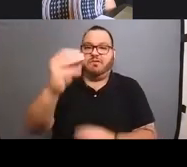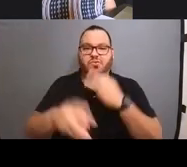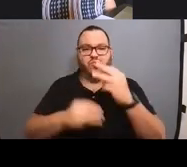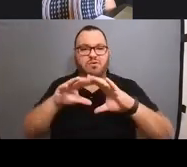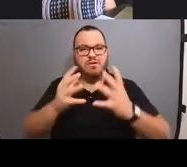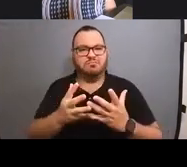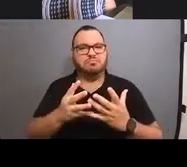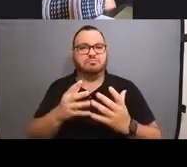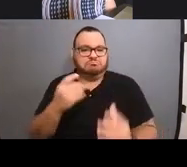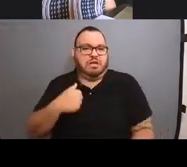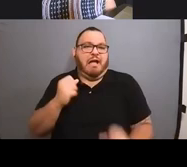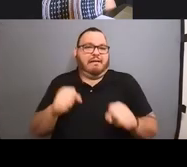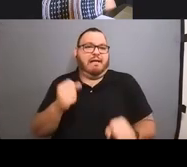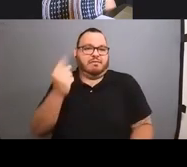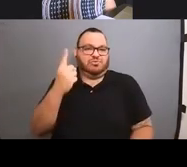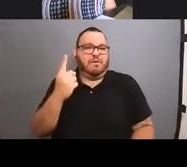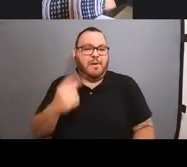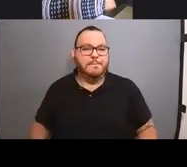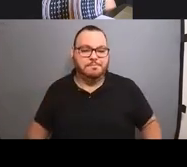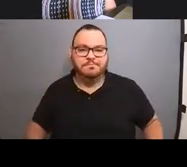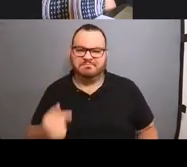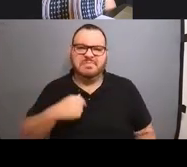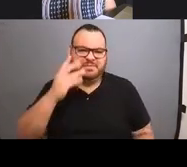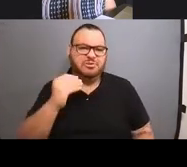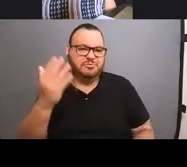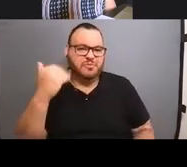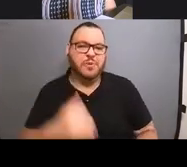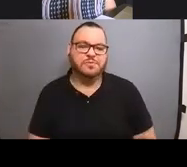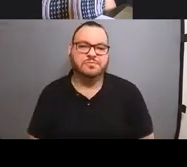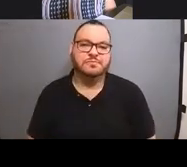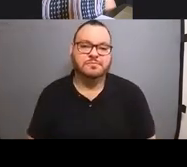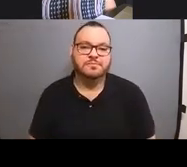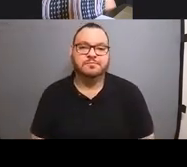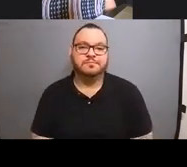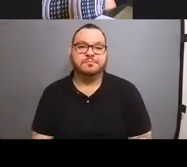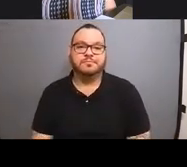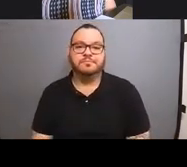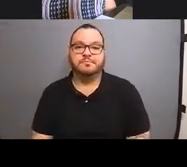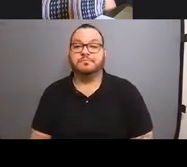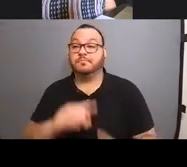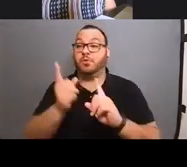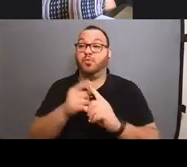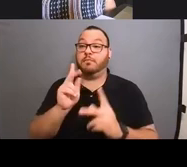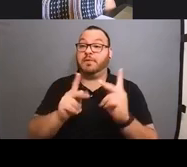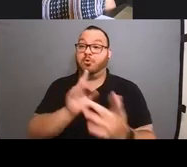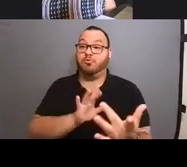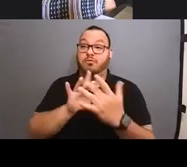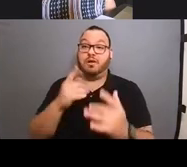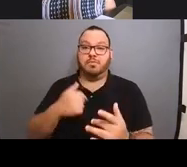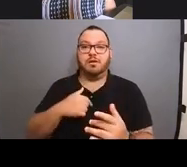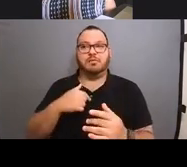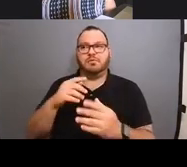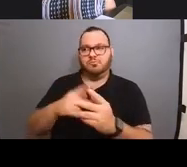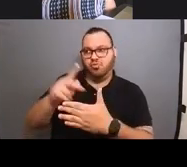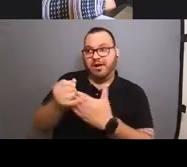something I can understand. I've been through that myself. Um, when people approach me for those kinds of projects, I